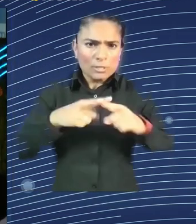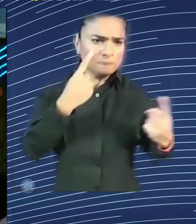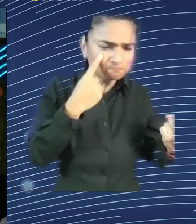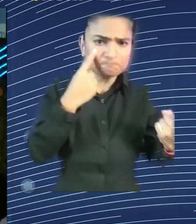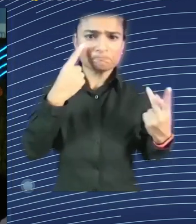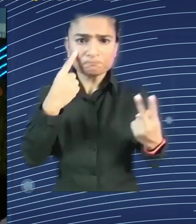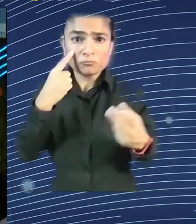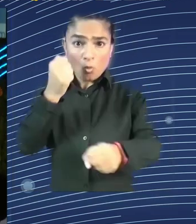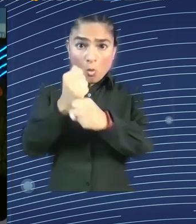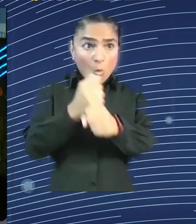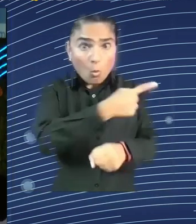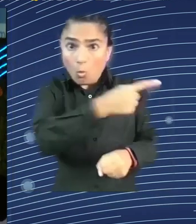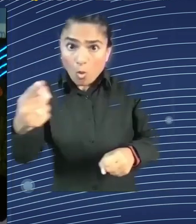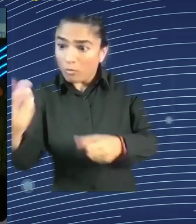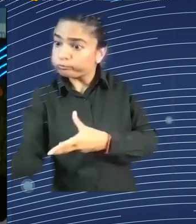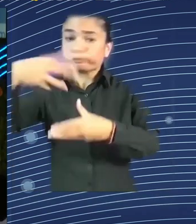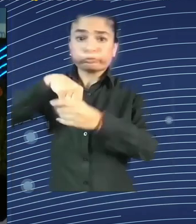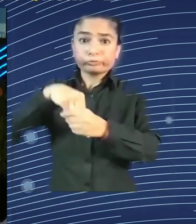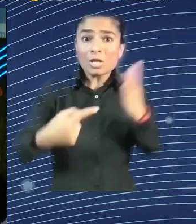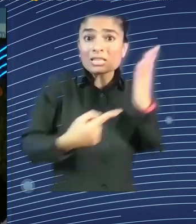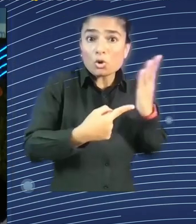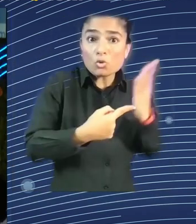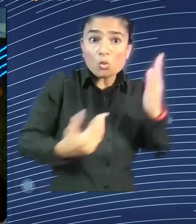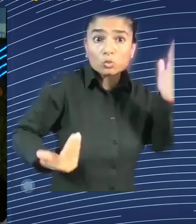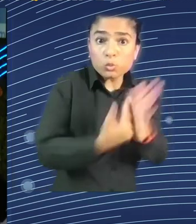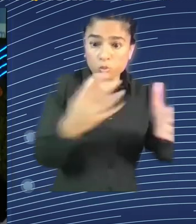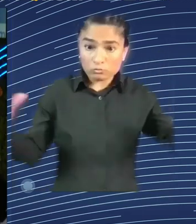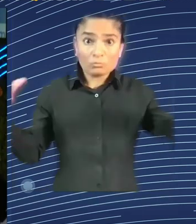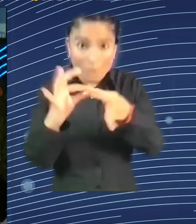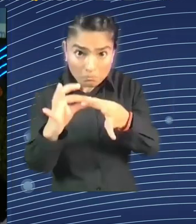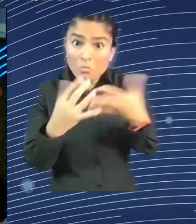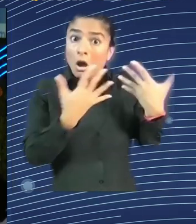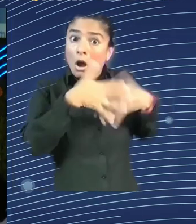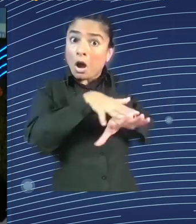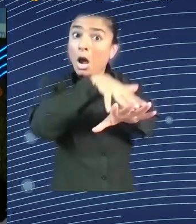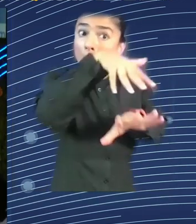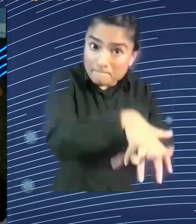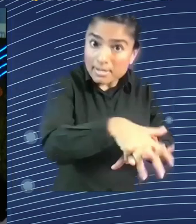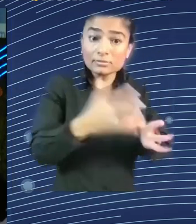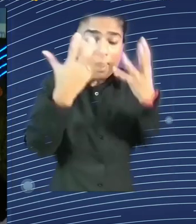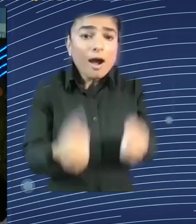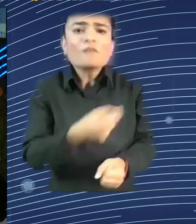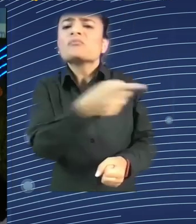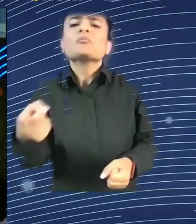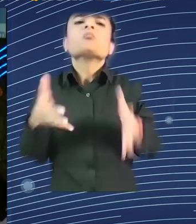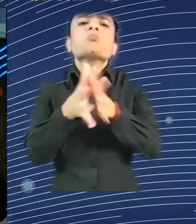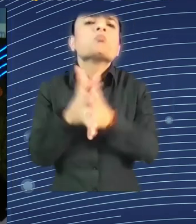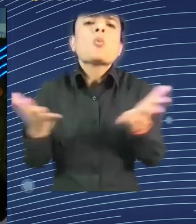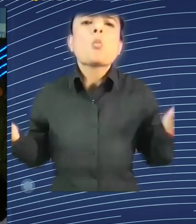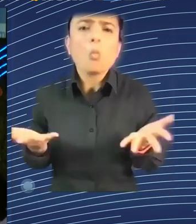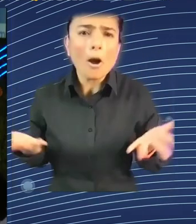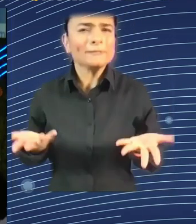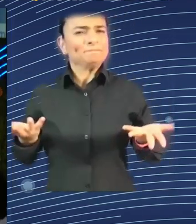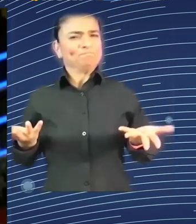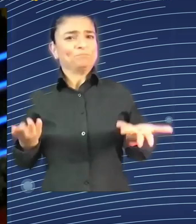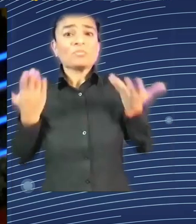unfortunately, we see that work becomes very boring often when AI is being implemented because we are robotified. But